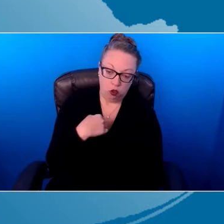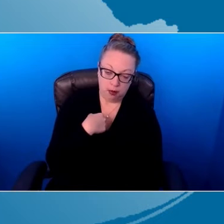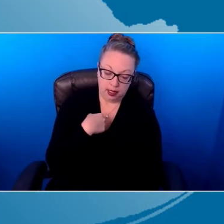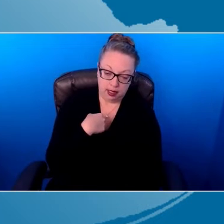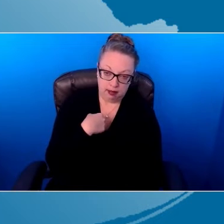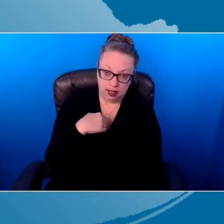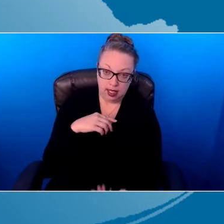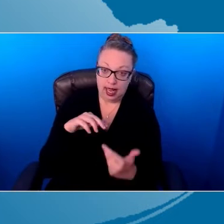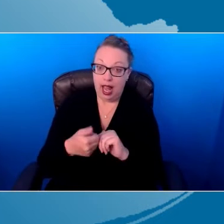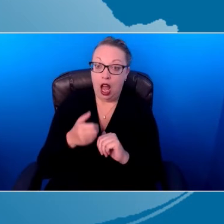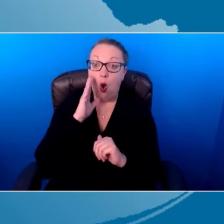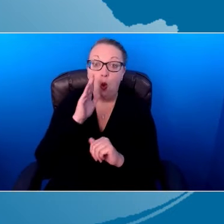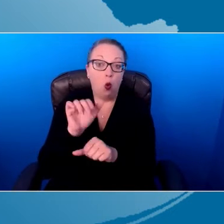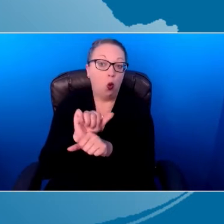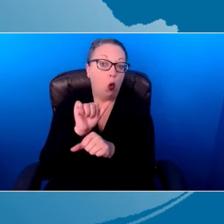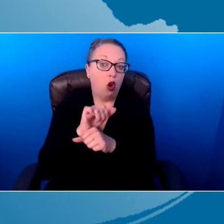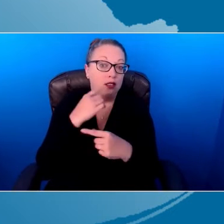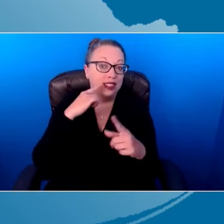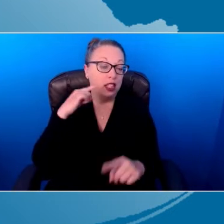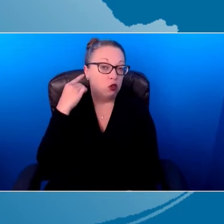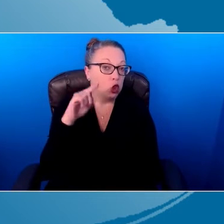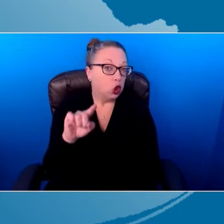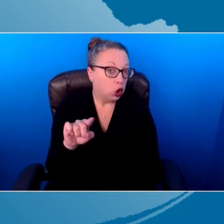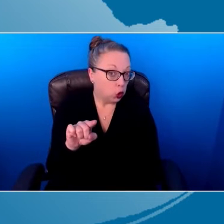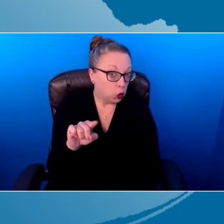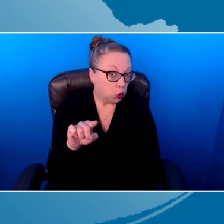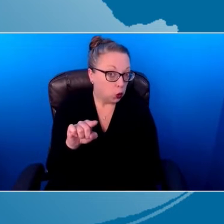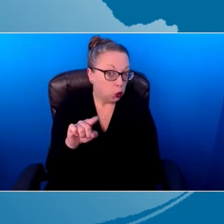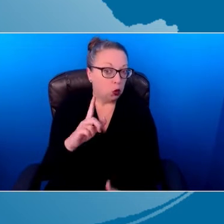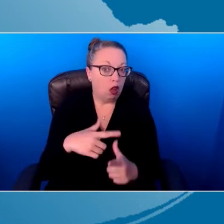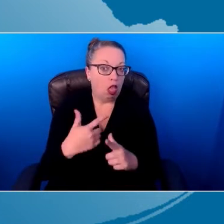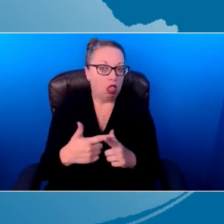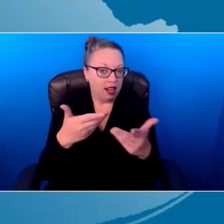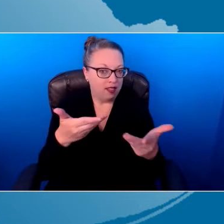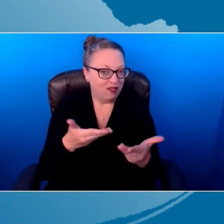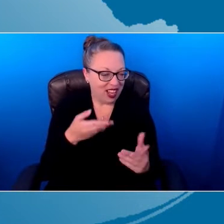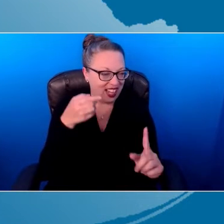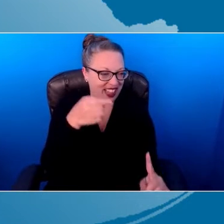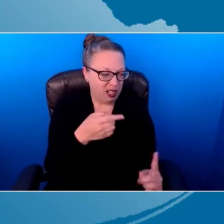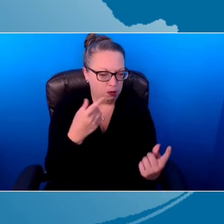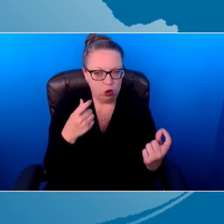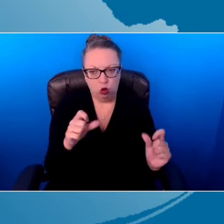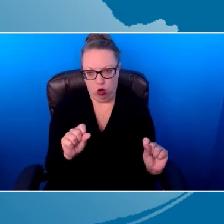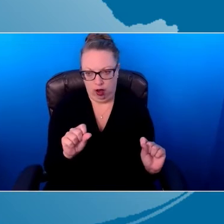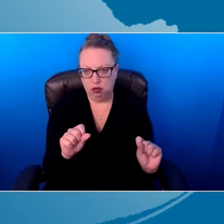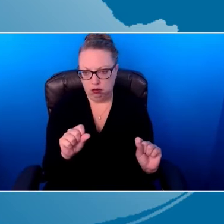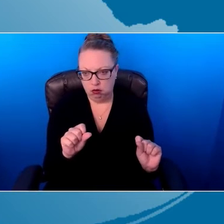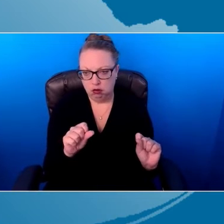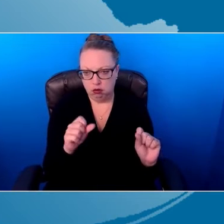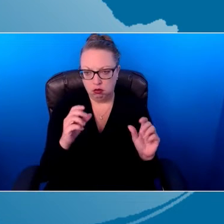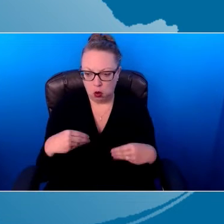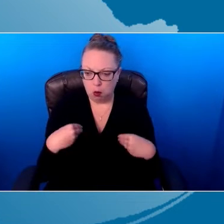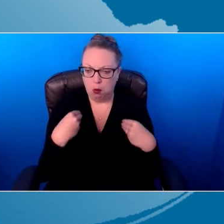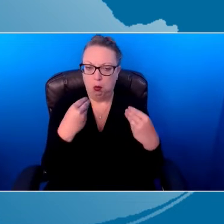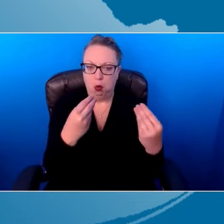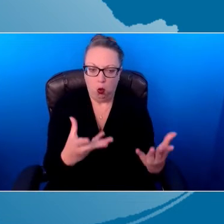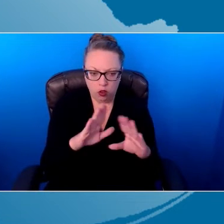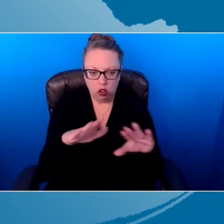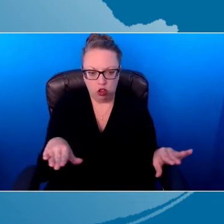How will that work for you? And so then I'm going to invite them to try it. I'm going to get the child back into their hands as quickly as possible